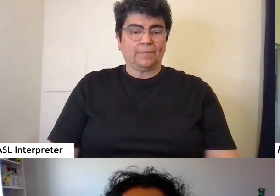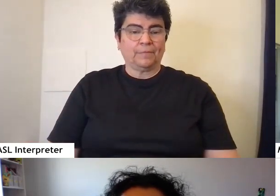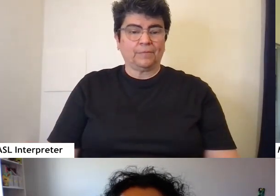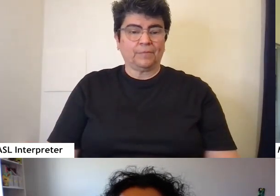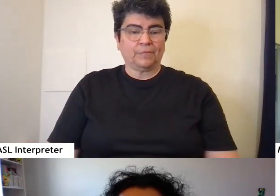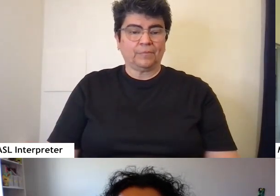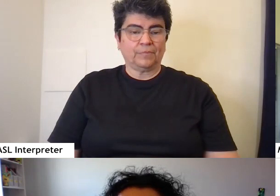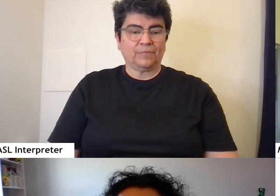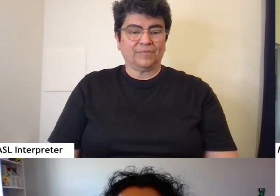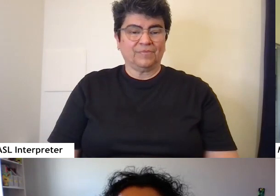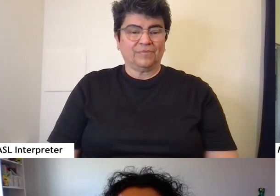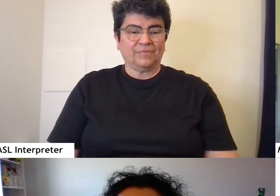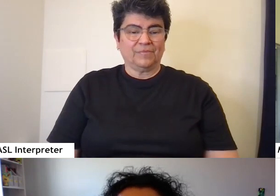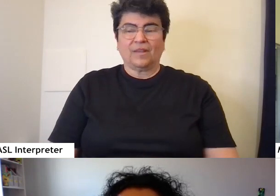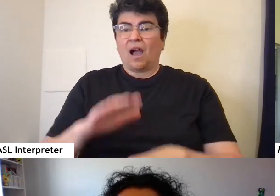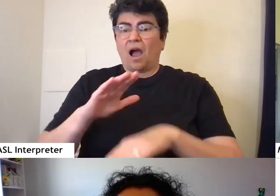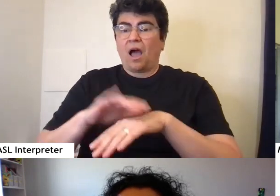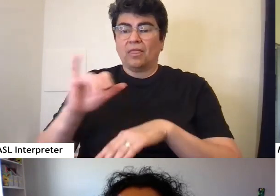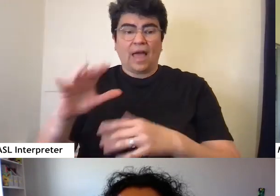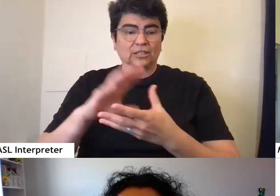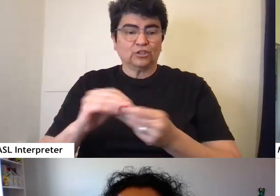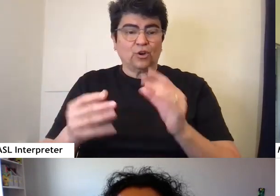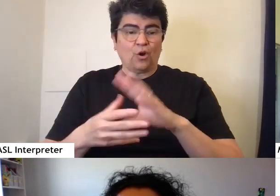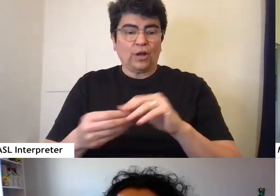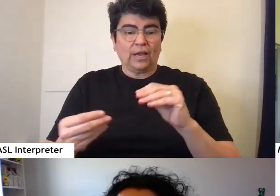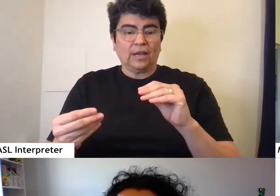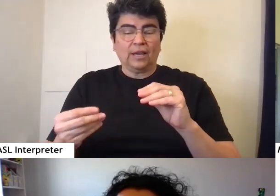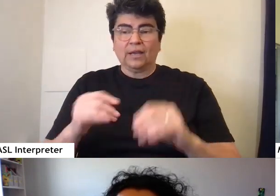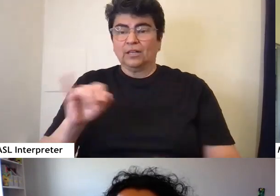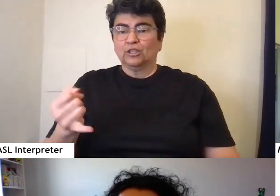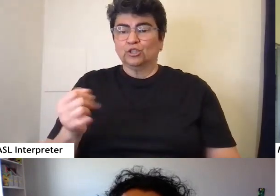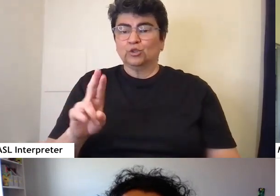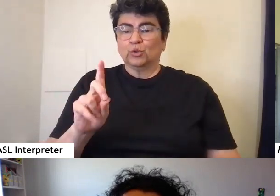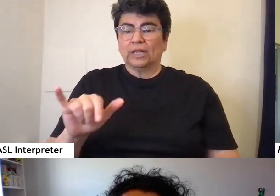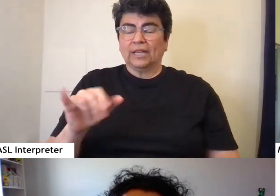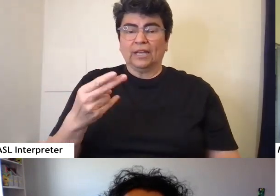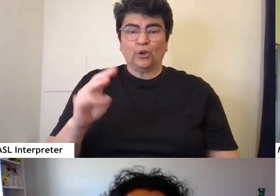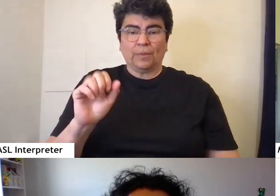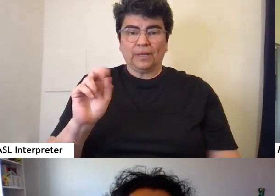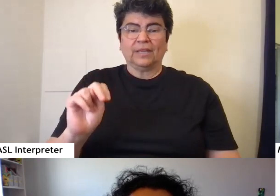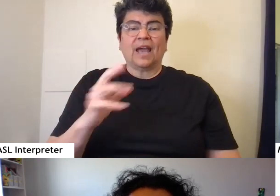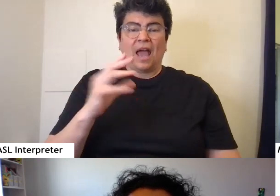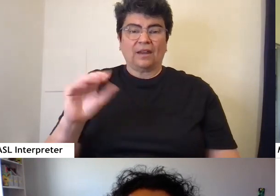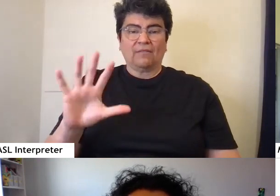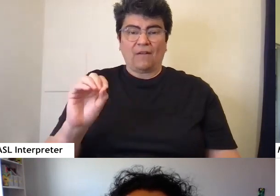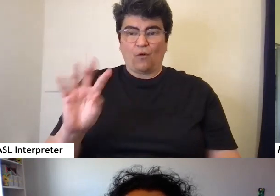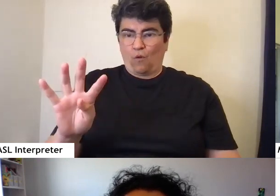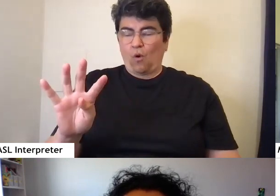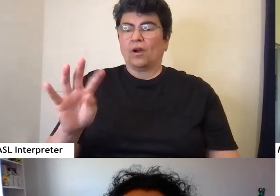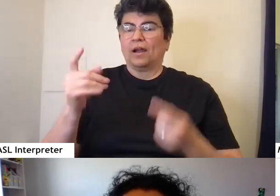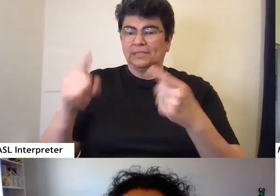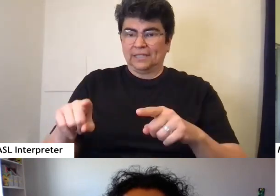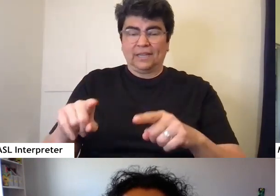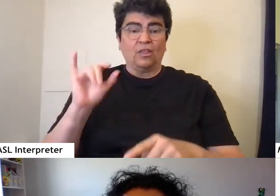story of Judy Heumann and the 504 sit-in. So these are two